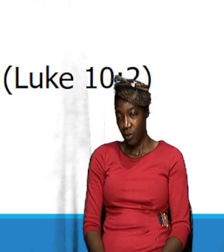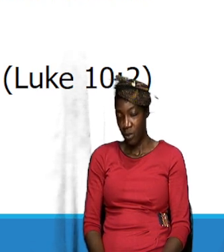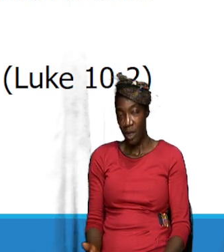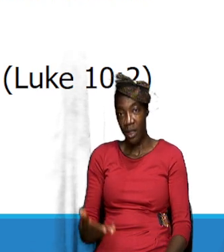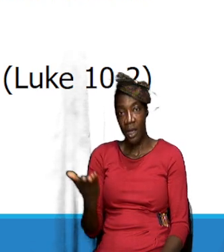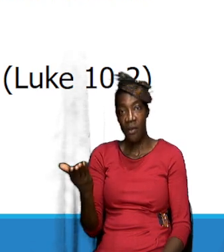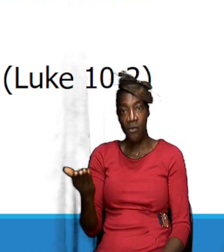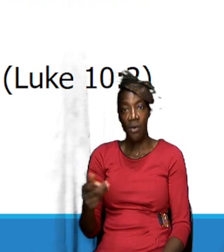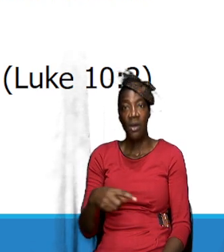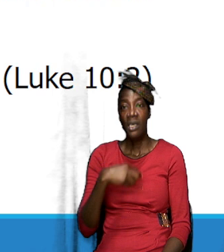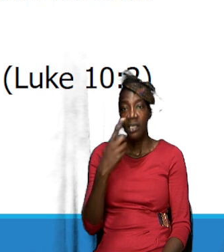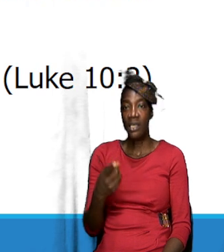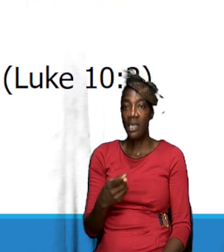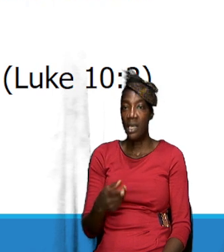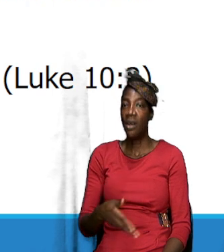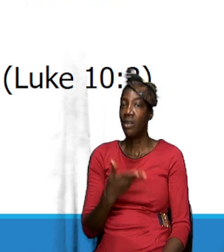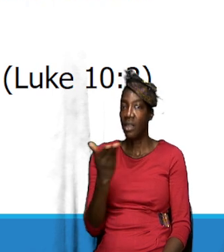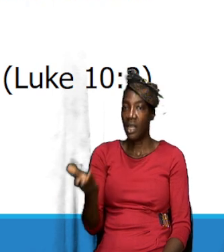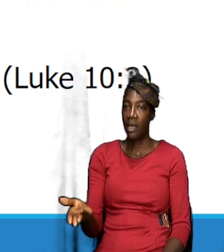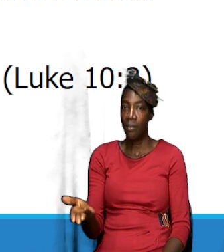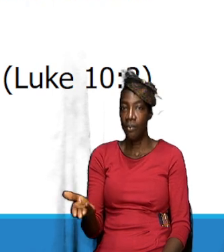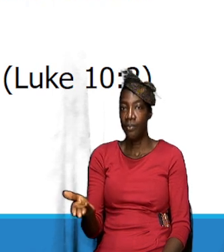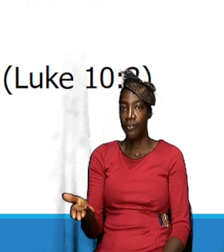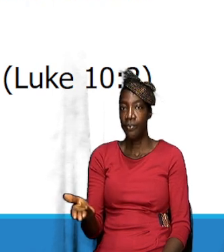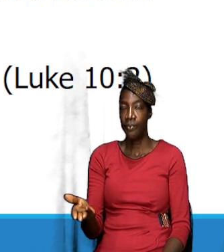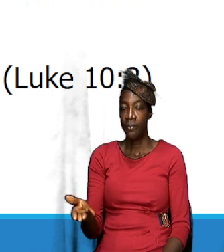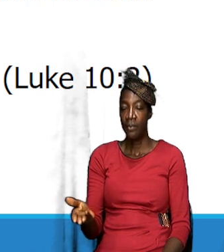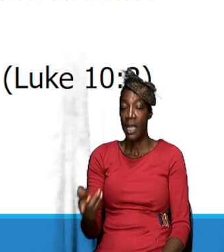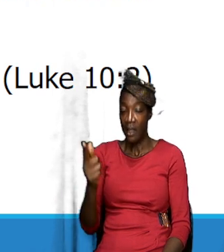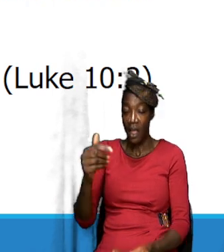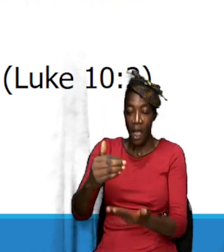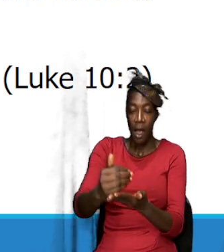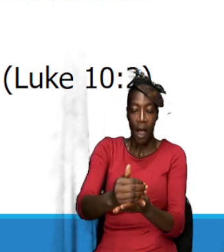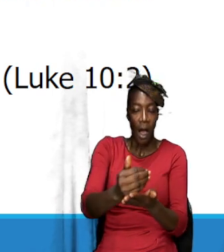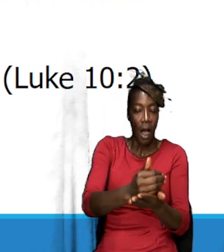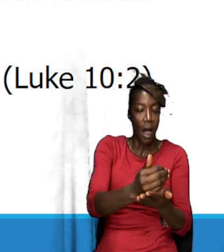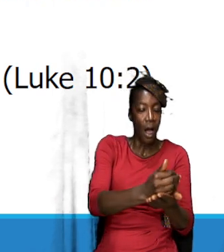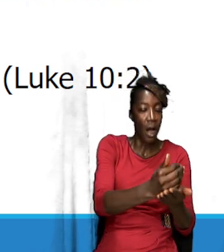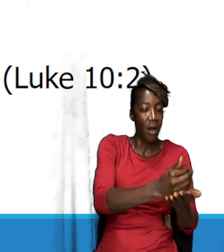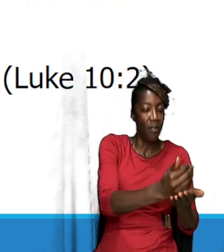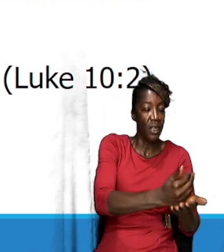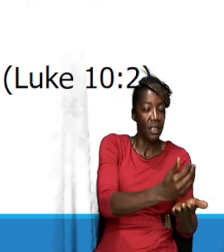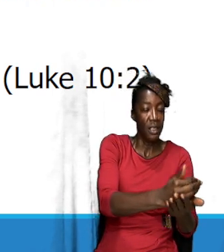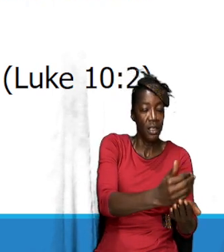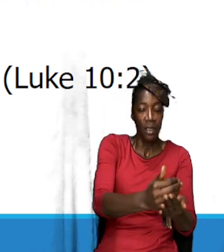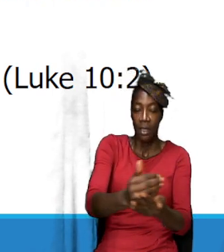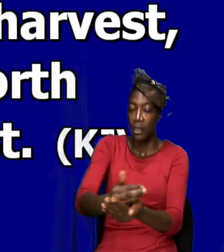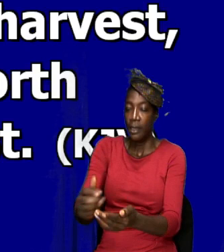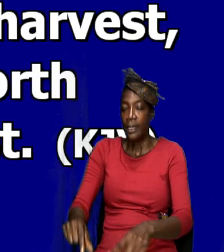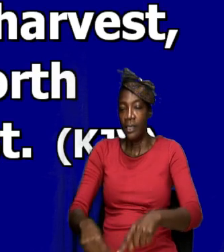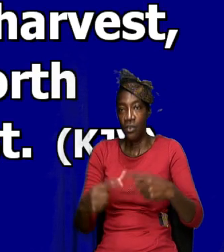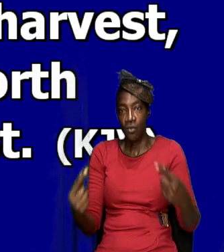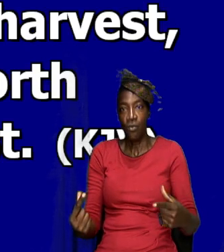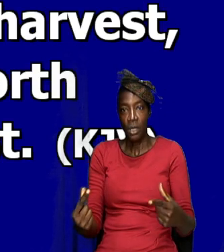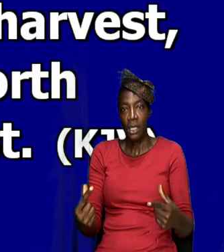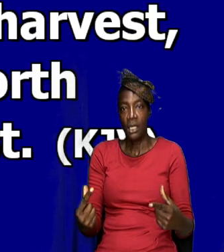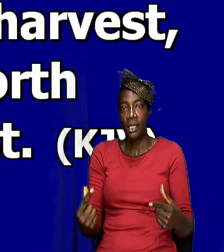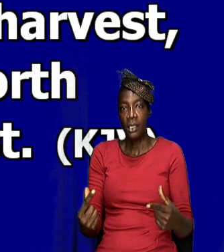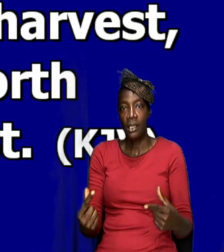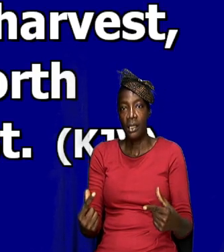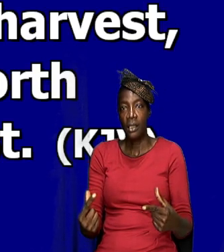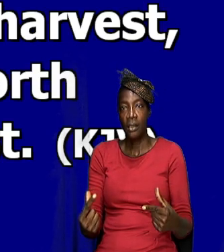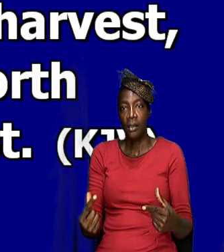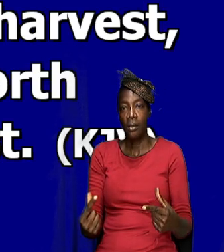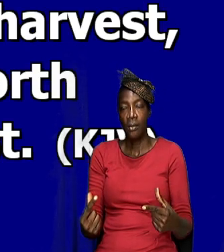Therefore said he unto them, the harvest truly is great. So, the